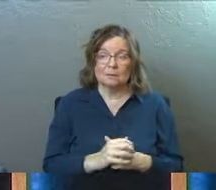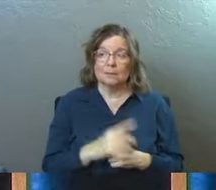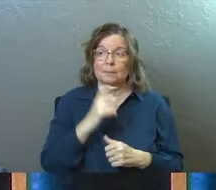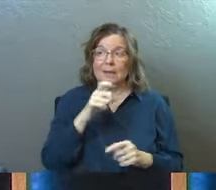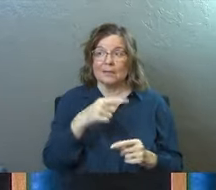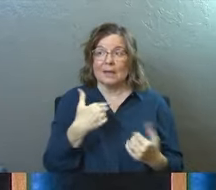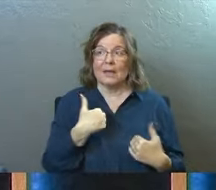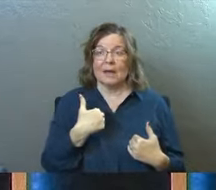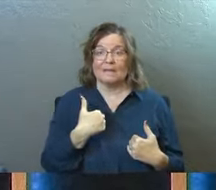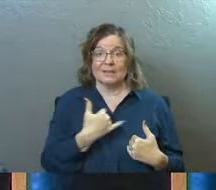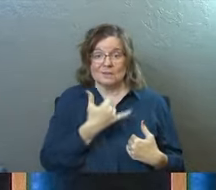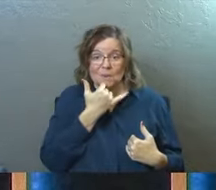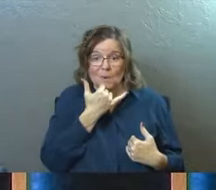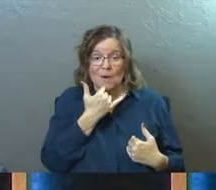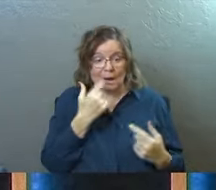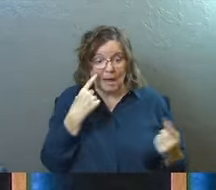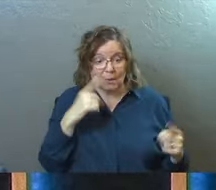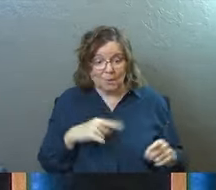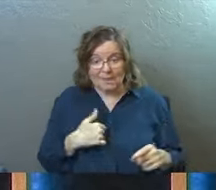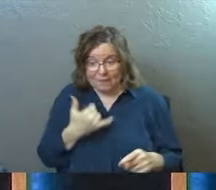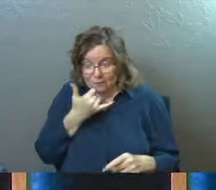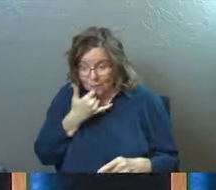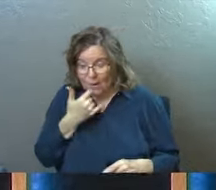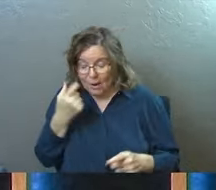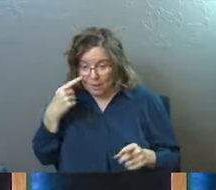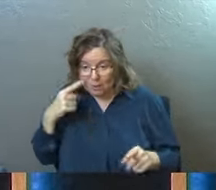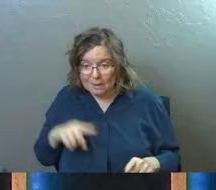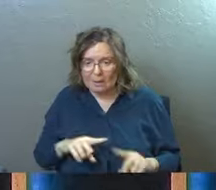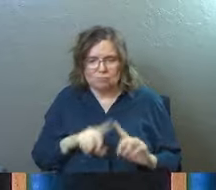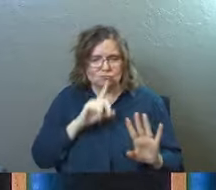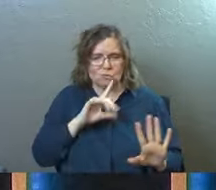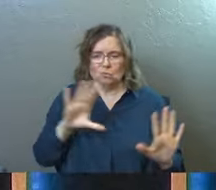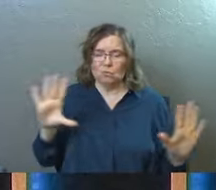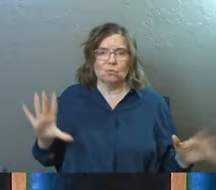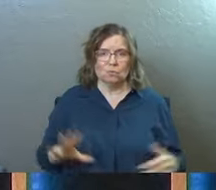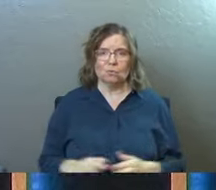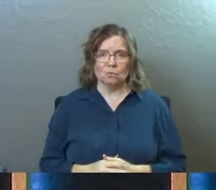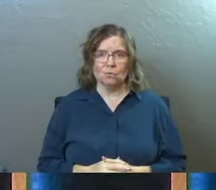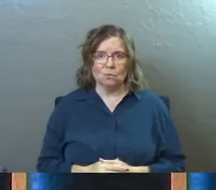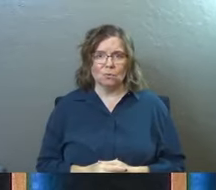because they've got this thing wrong and I agree with you. They've got that thing wrong for sure.